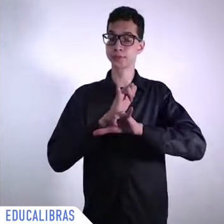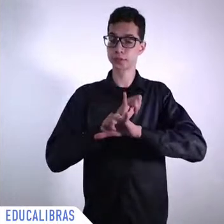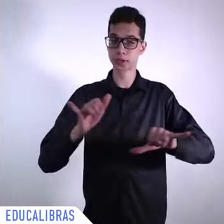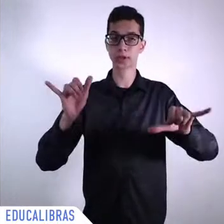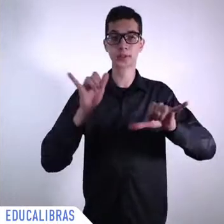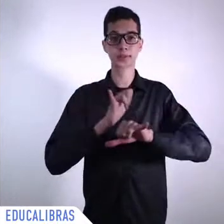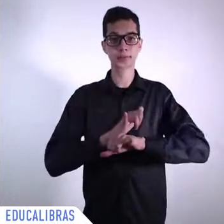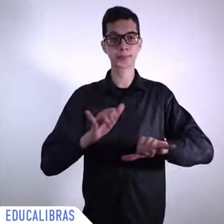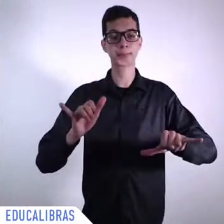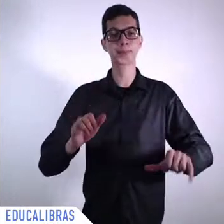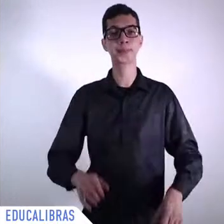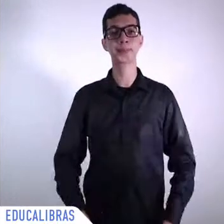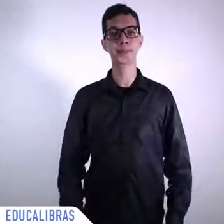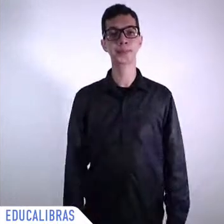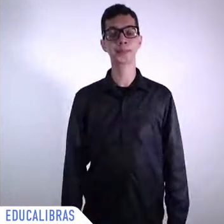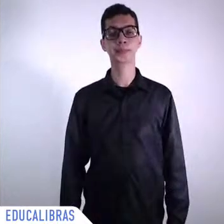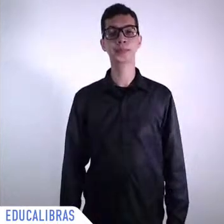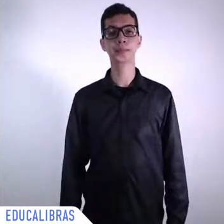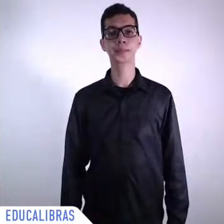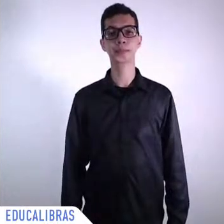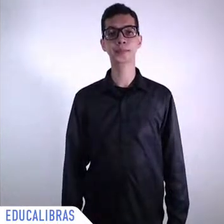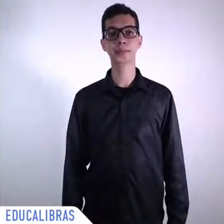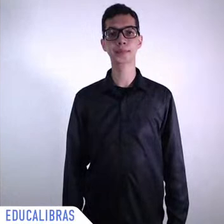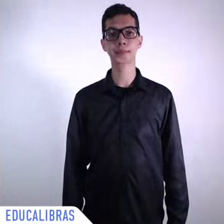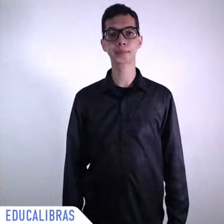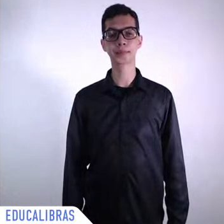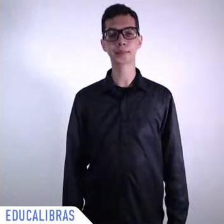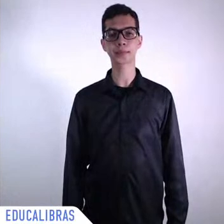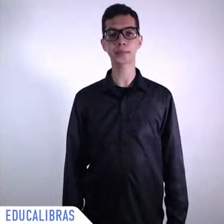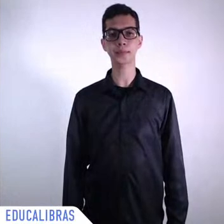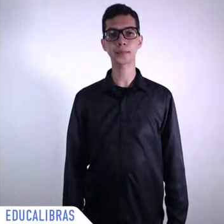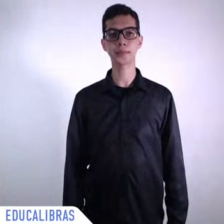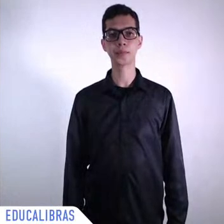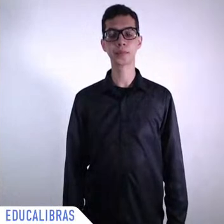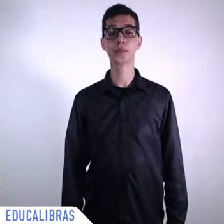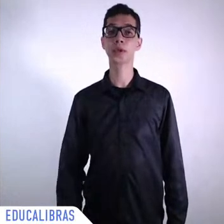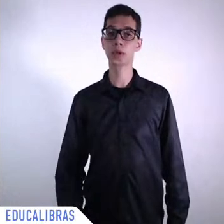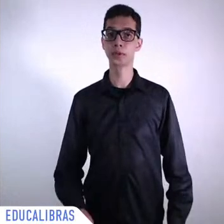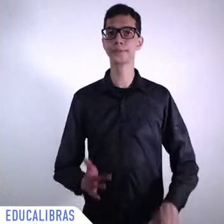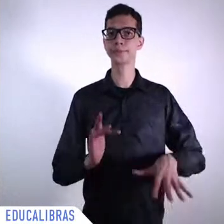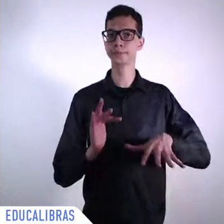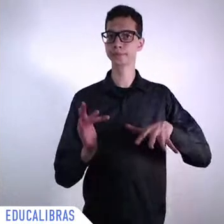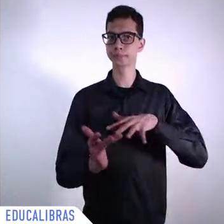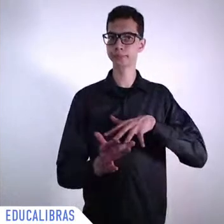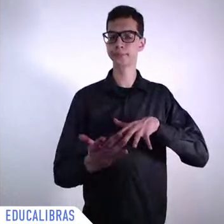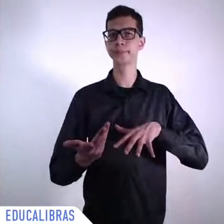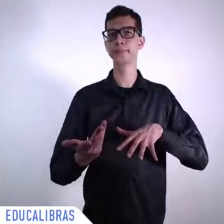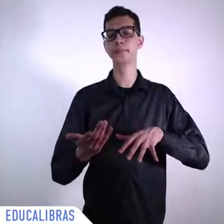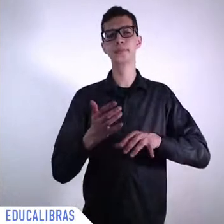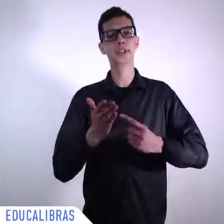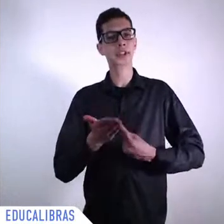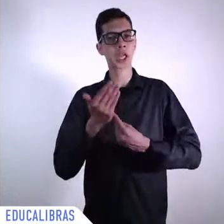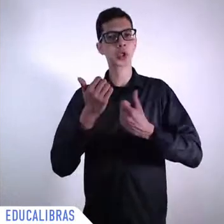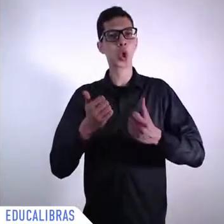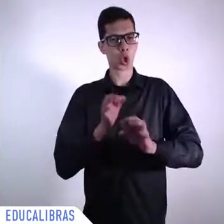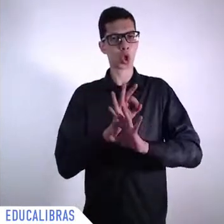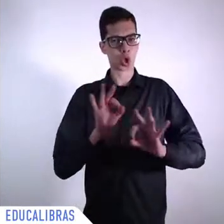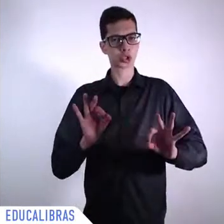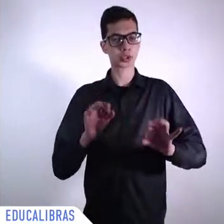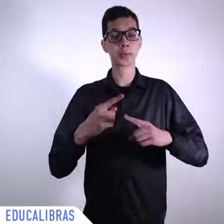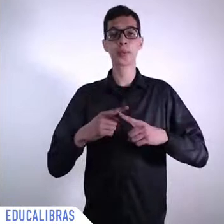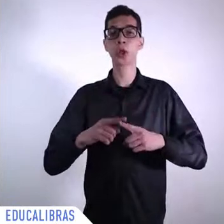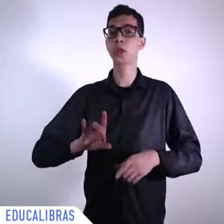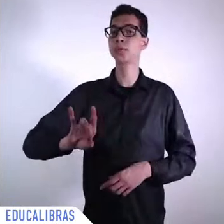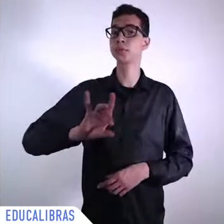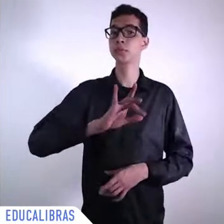positive impact overall on all of us we are connected we can solve the problems with this but at the